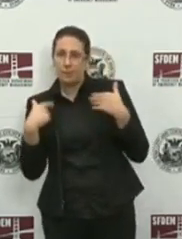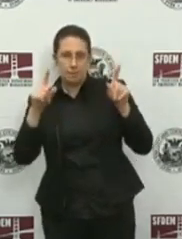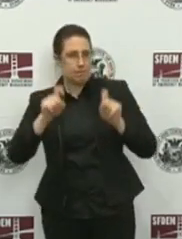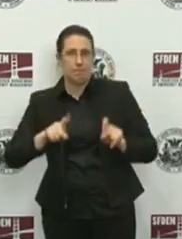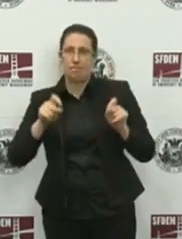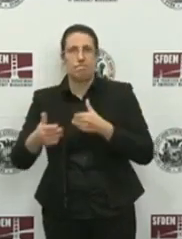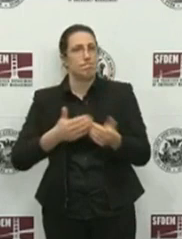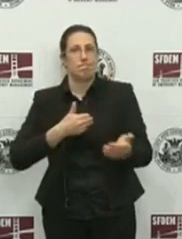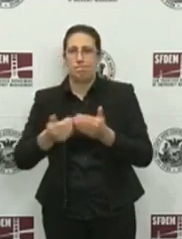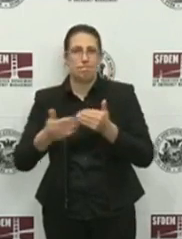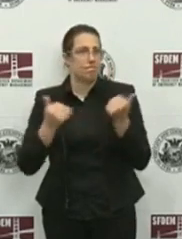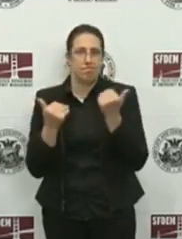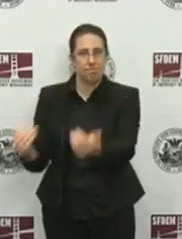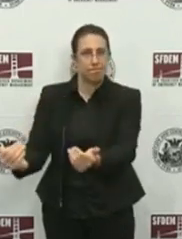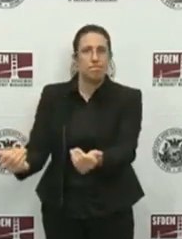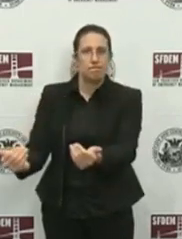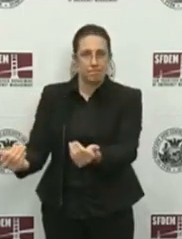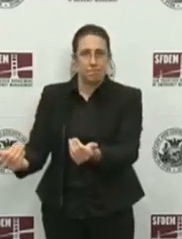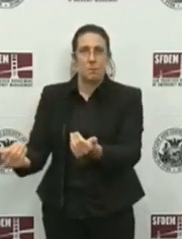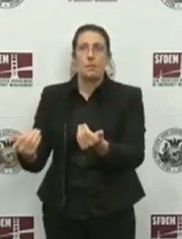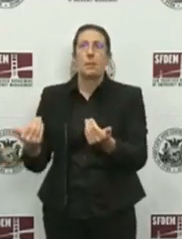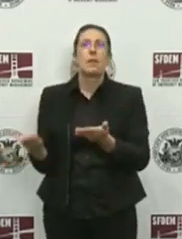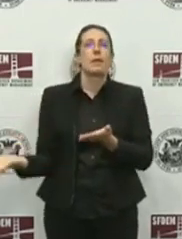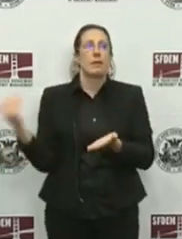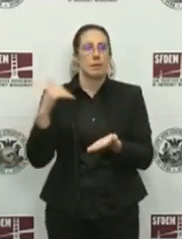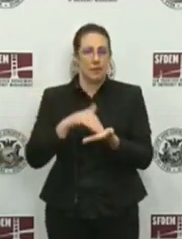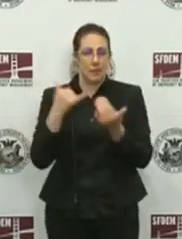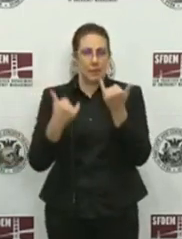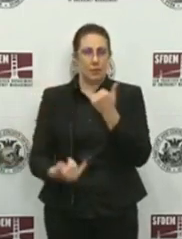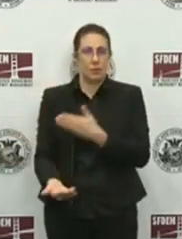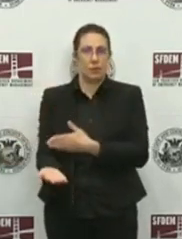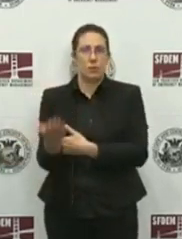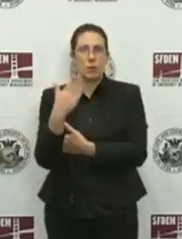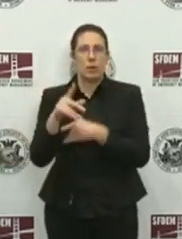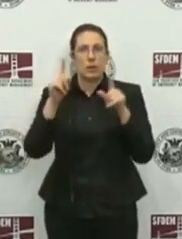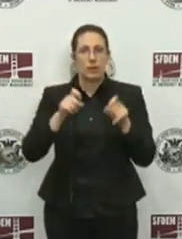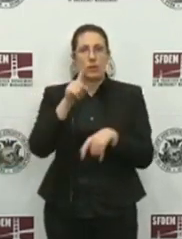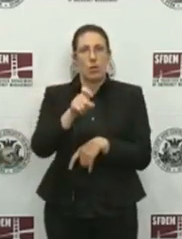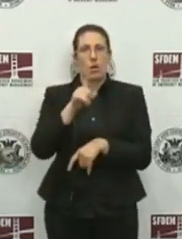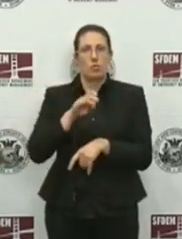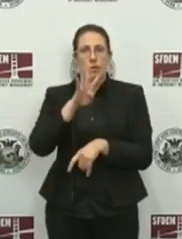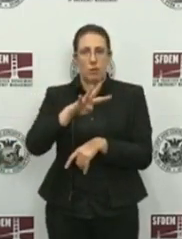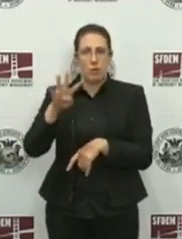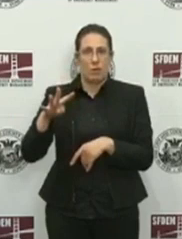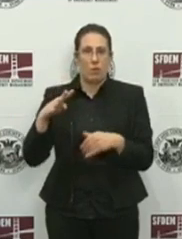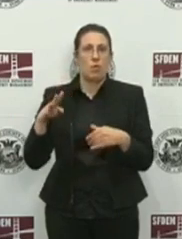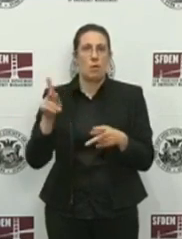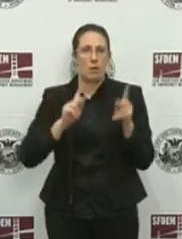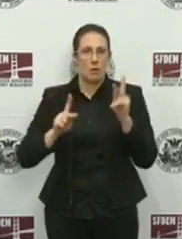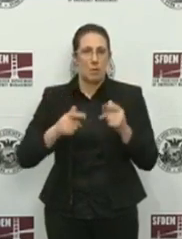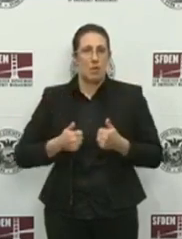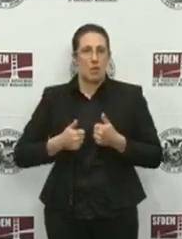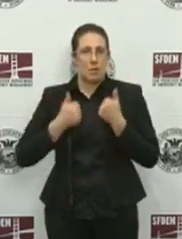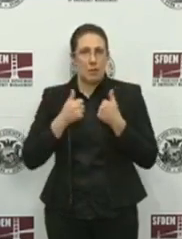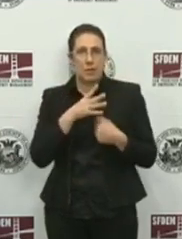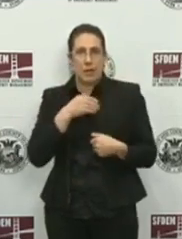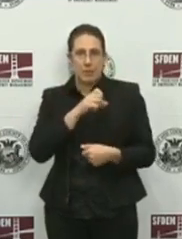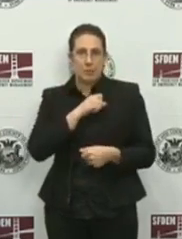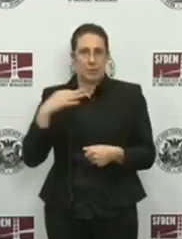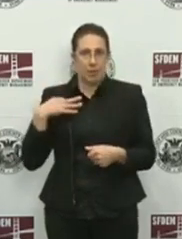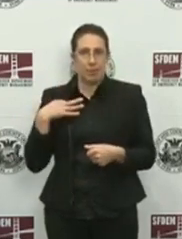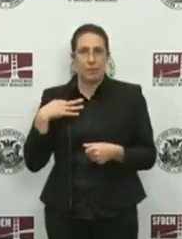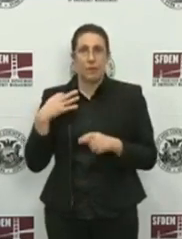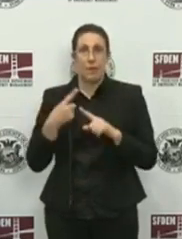Again, as of this morning, DPH had tested 144 guests and staff. Of these,